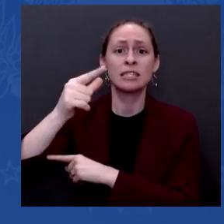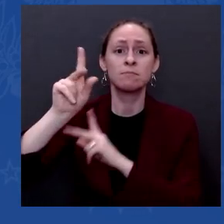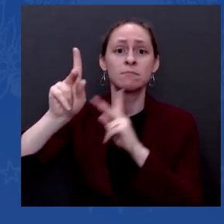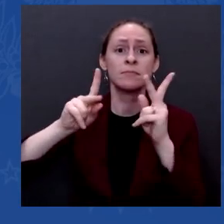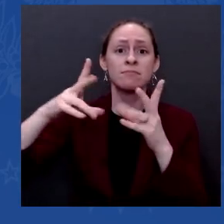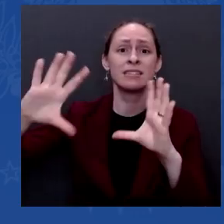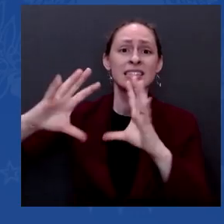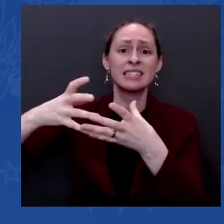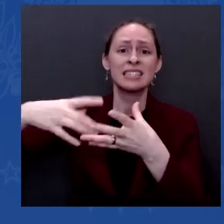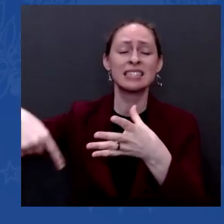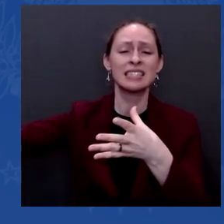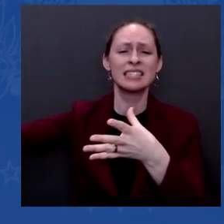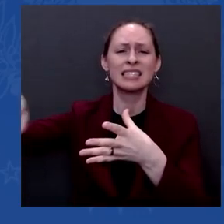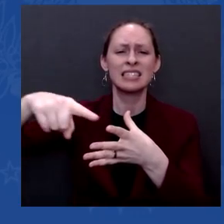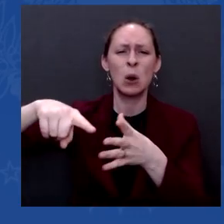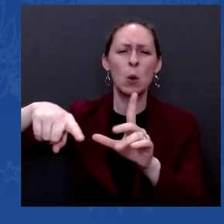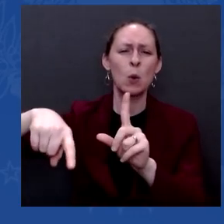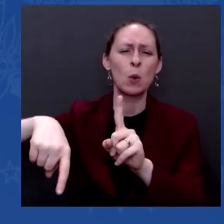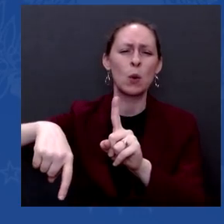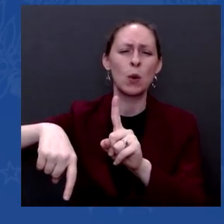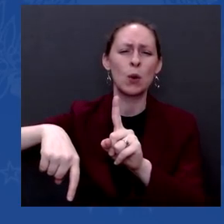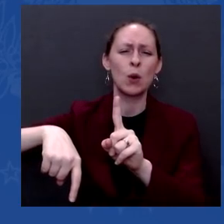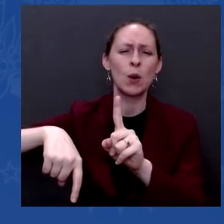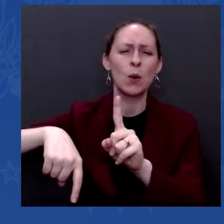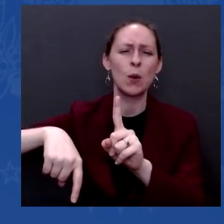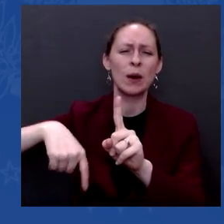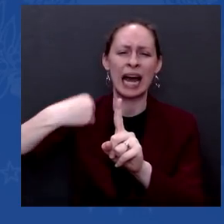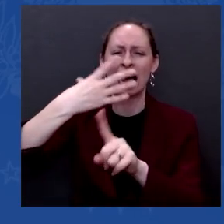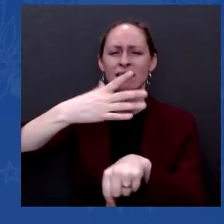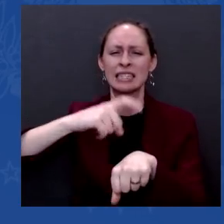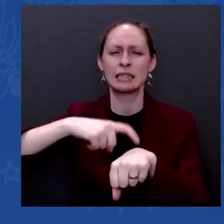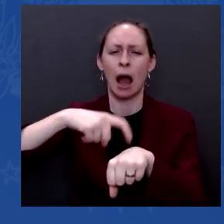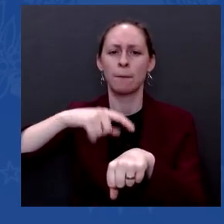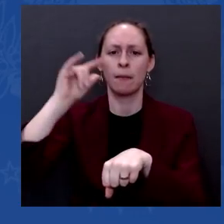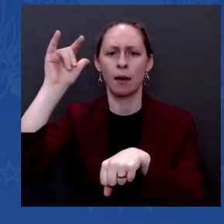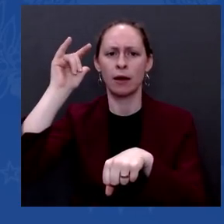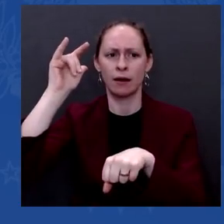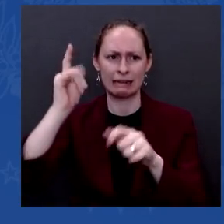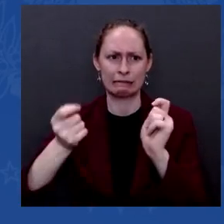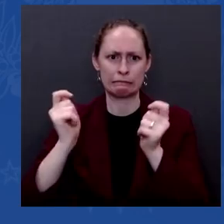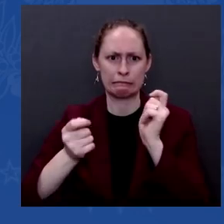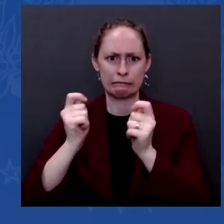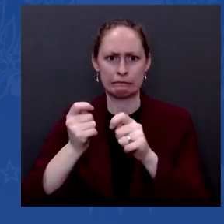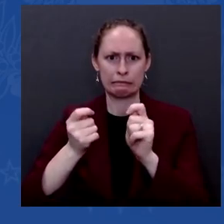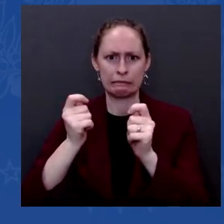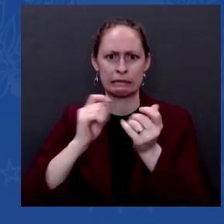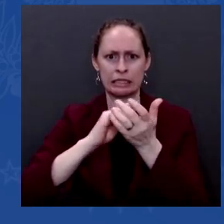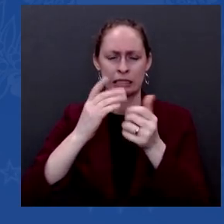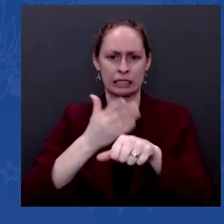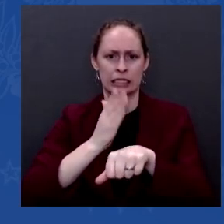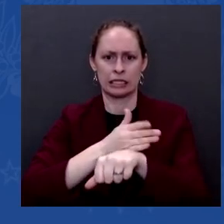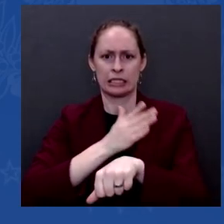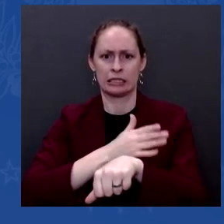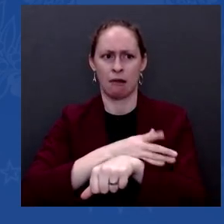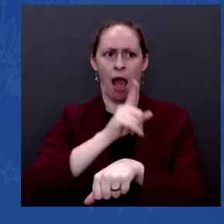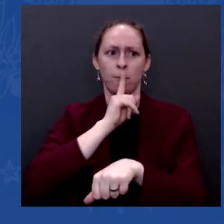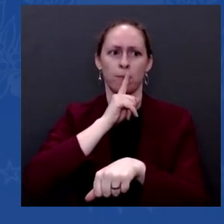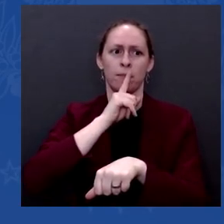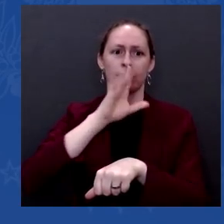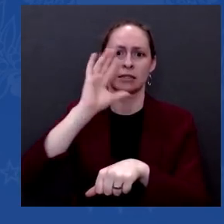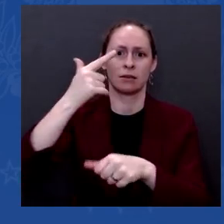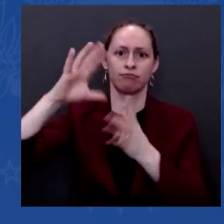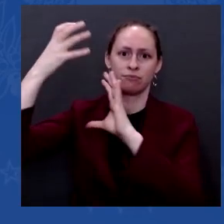modernize over the years so that 5G would not interfere with the potential of the landing. So any tower, any